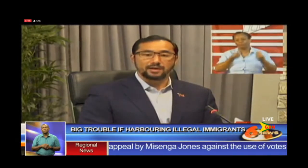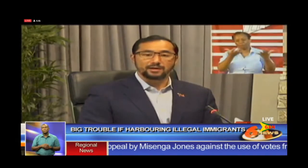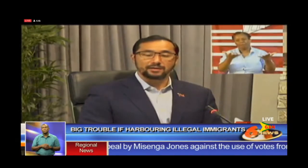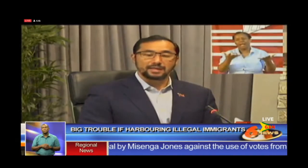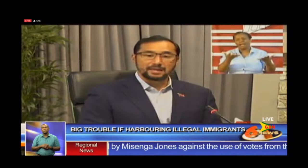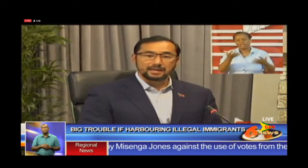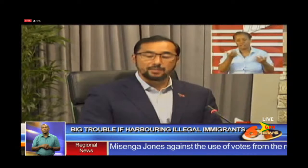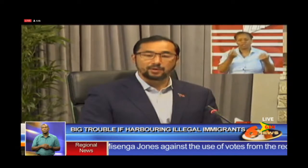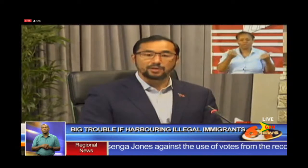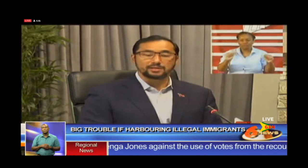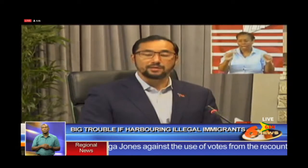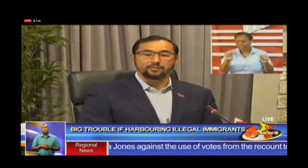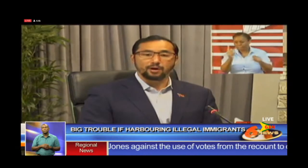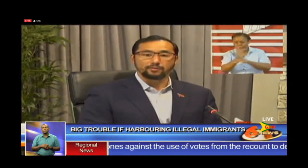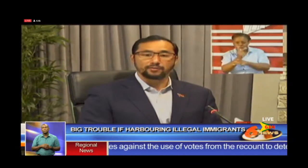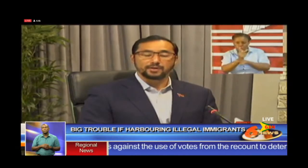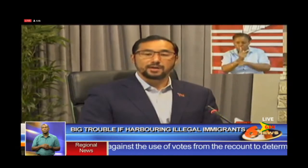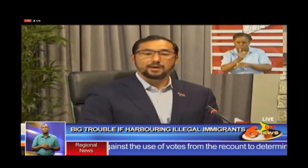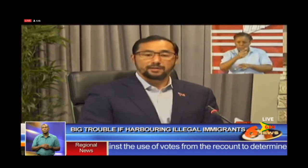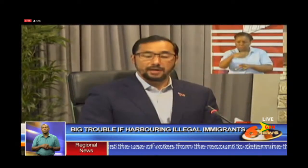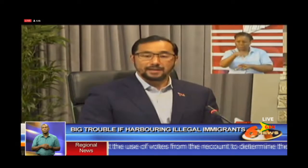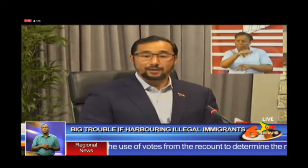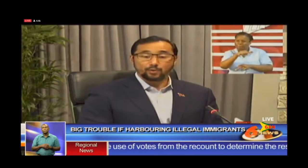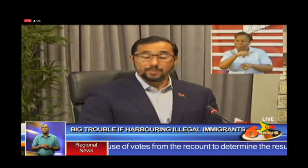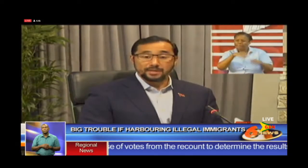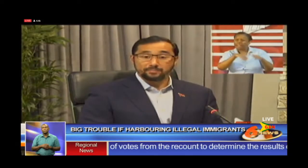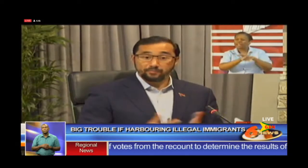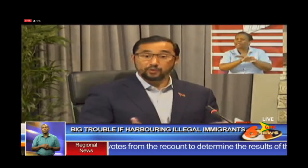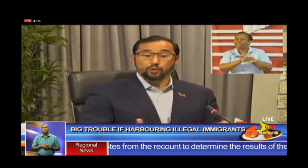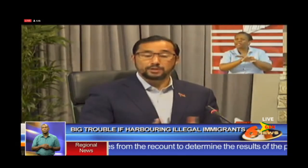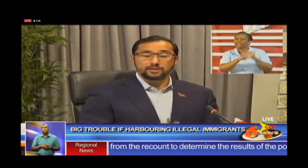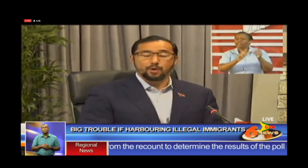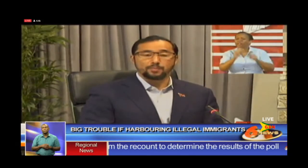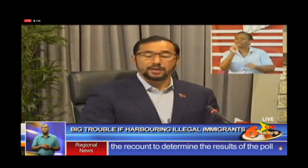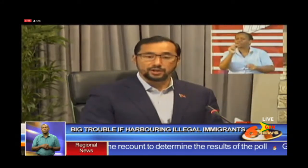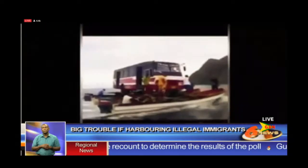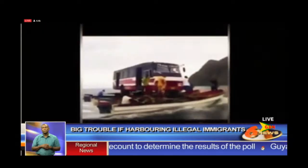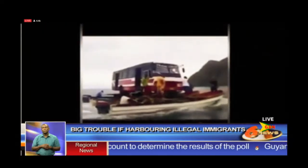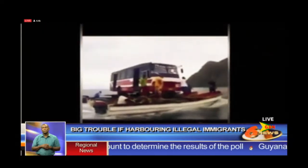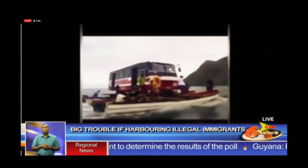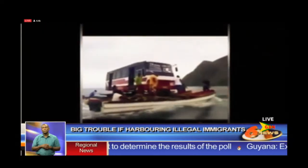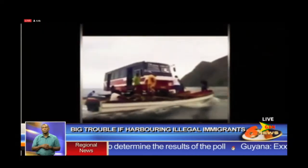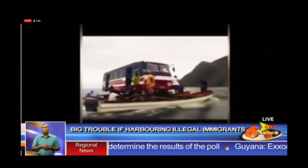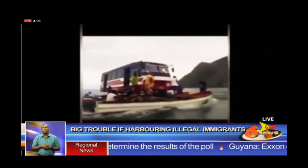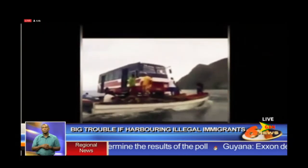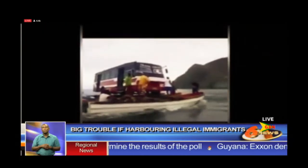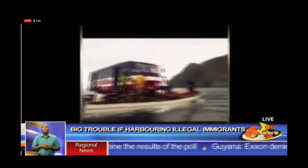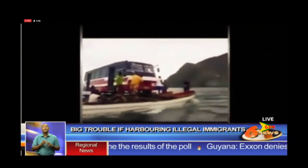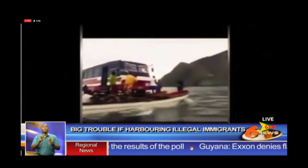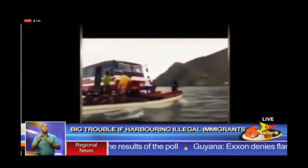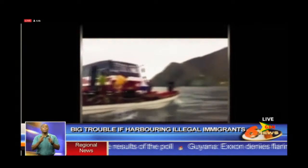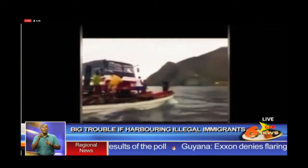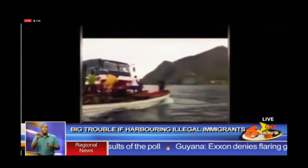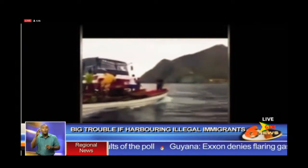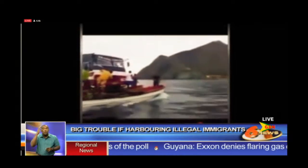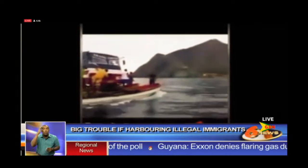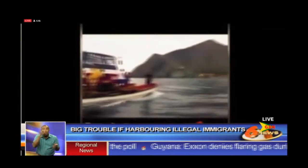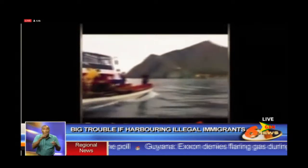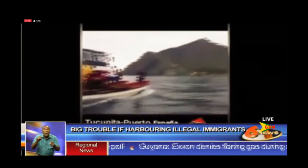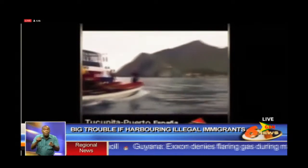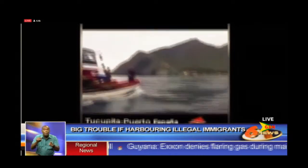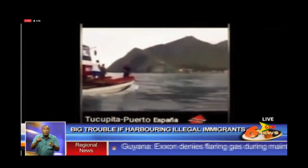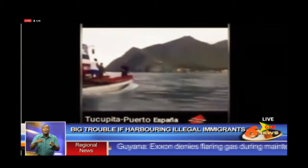and whether there are illegal immigrants involved, then that would be told to the population. Persons with information into these